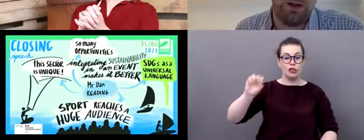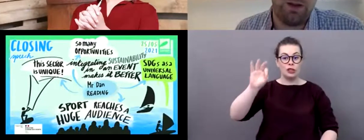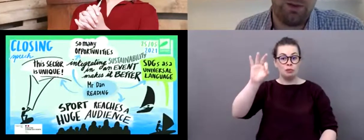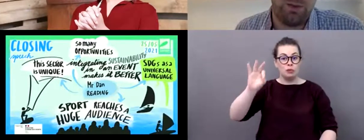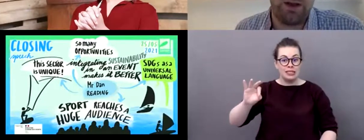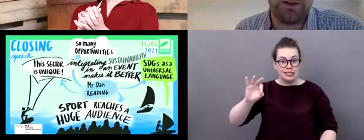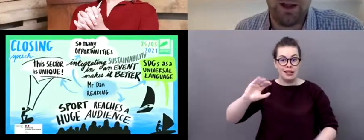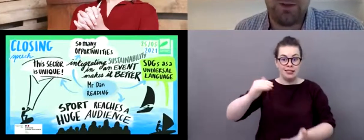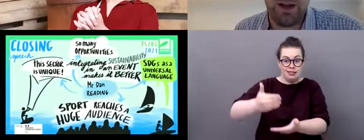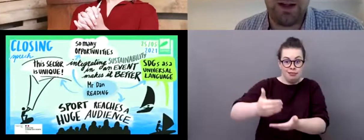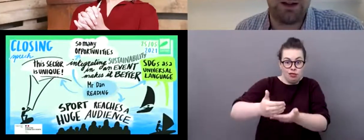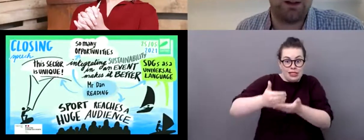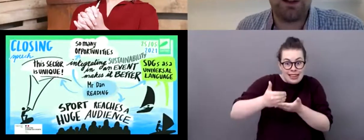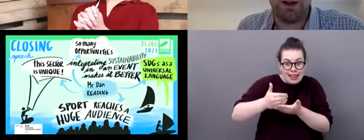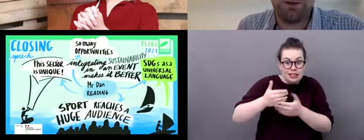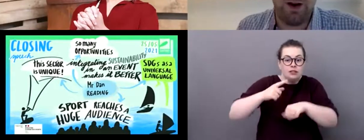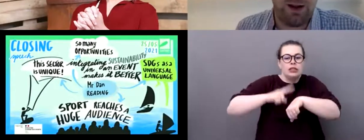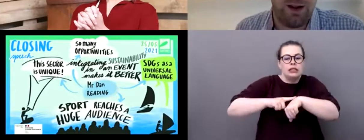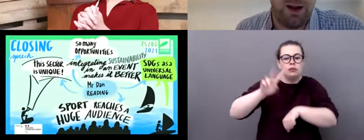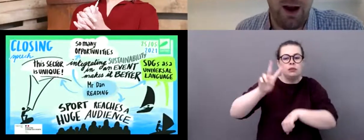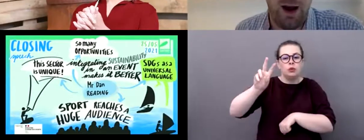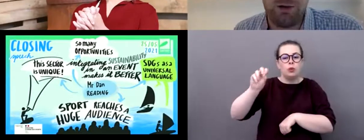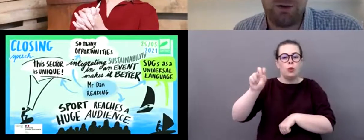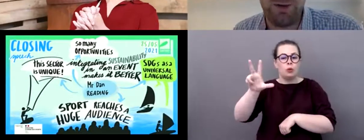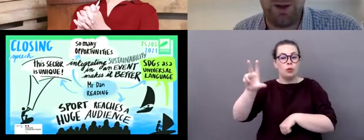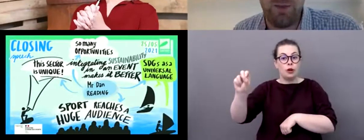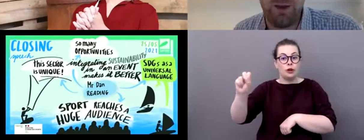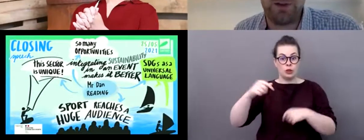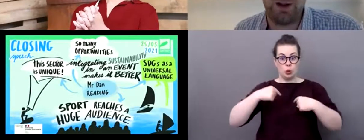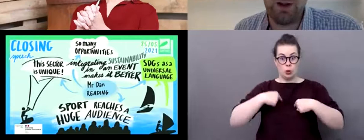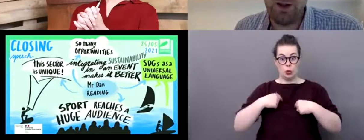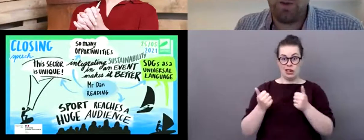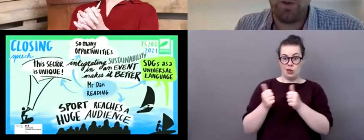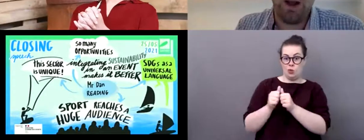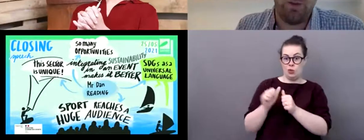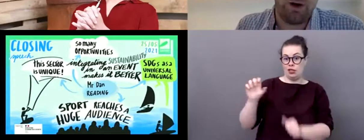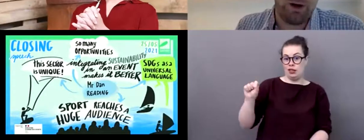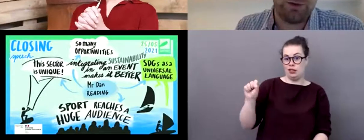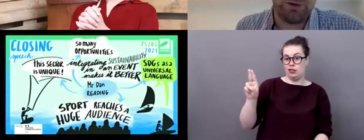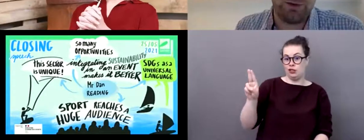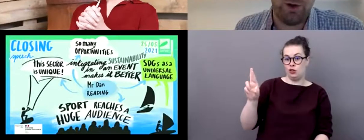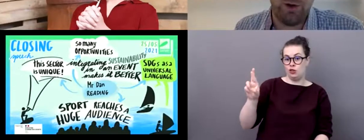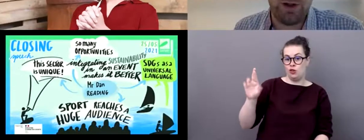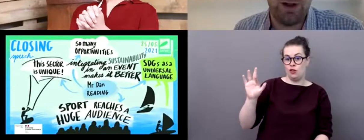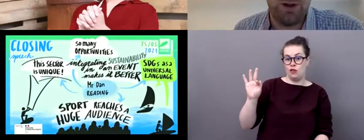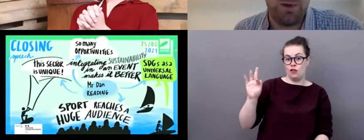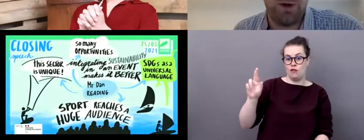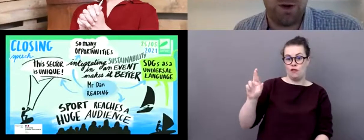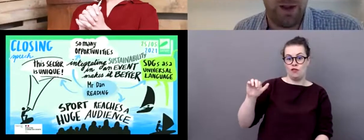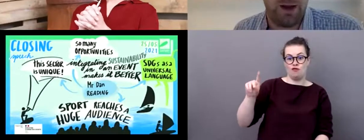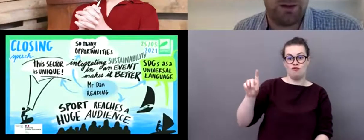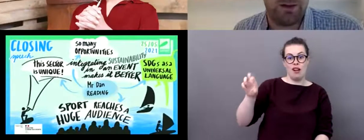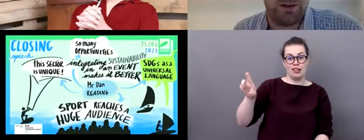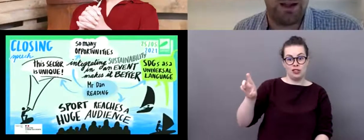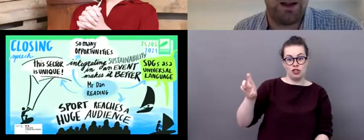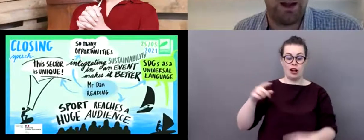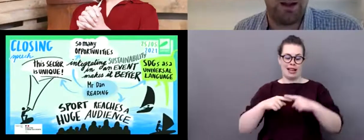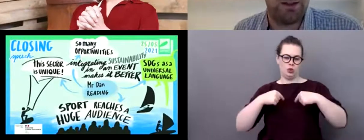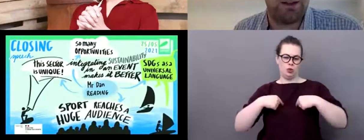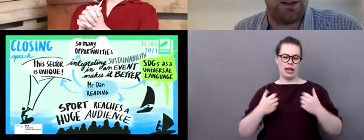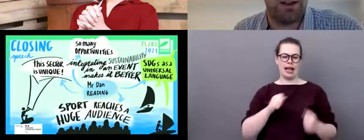up with the world surf league and surf rider, uh, are also a member. So we are one ocean.org. We've got about